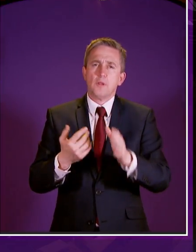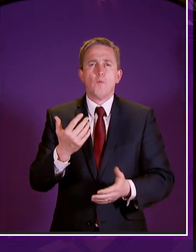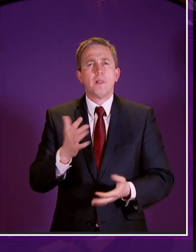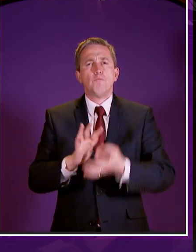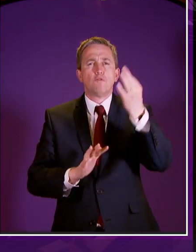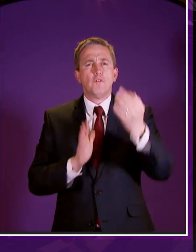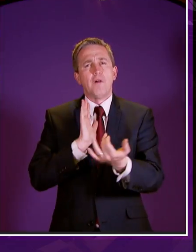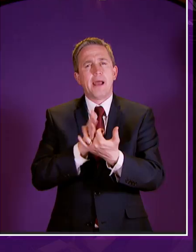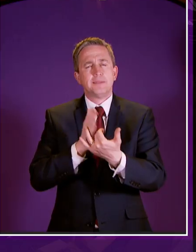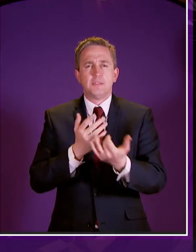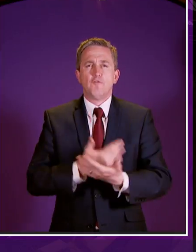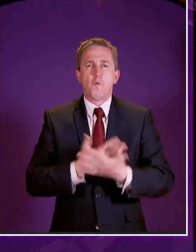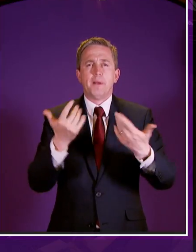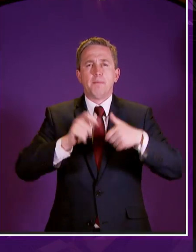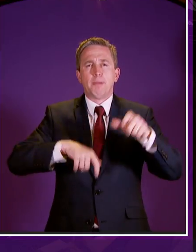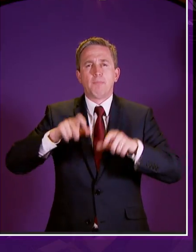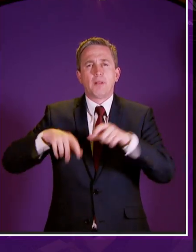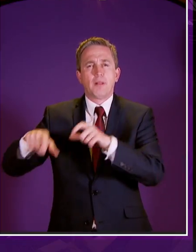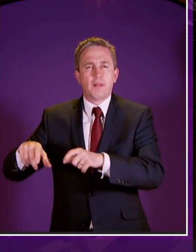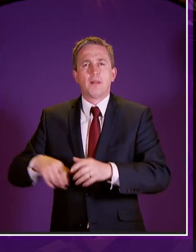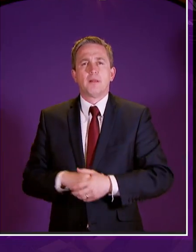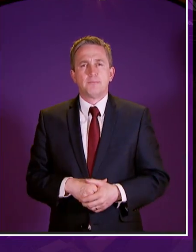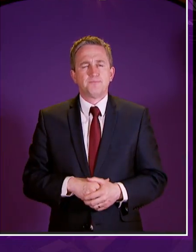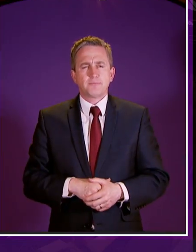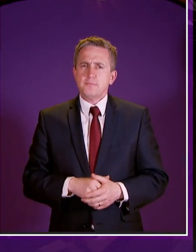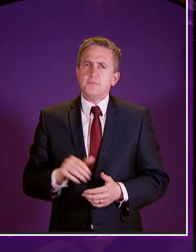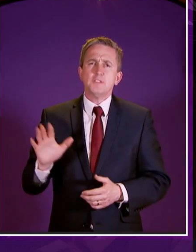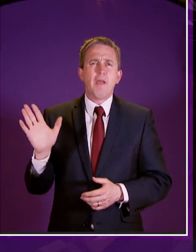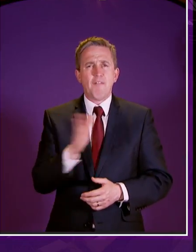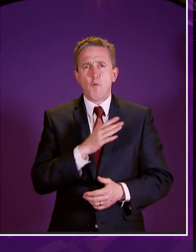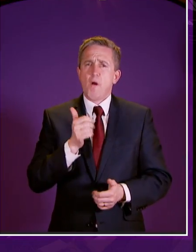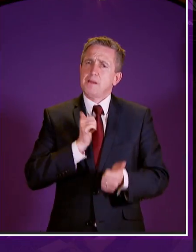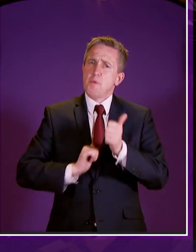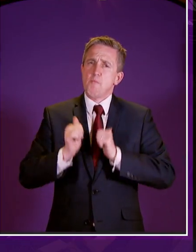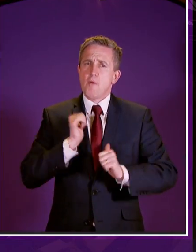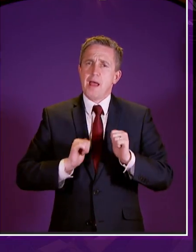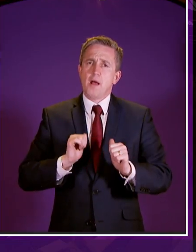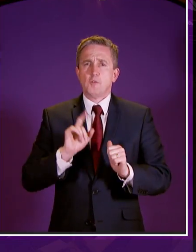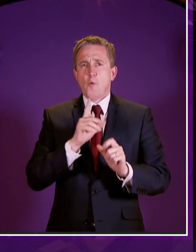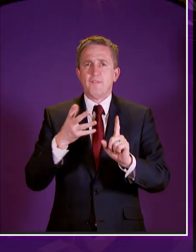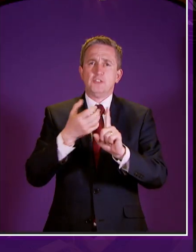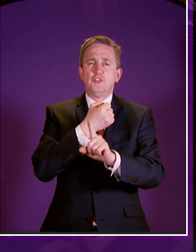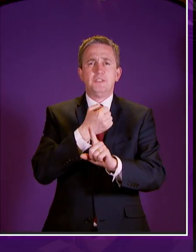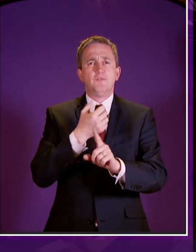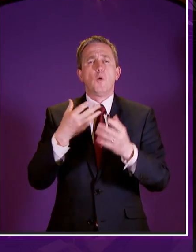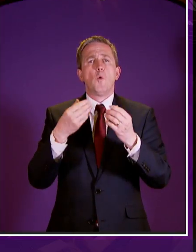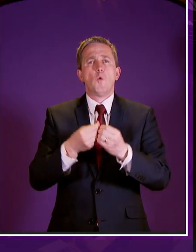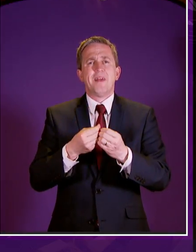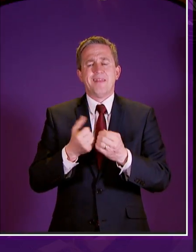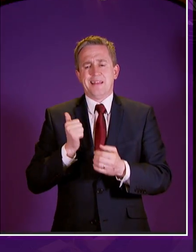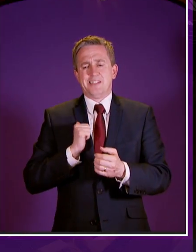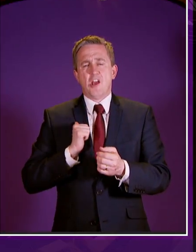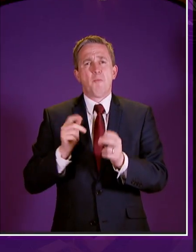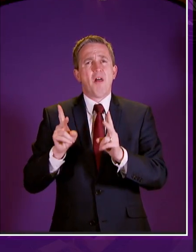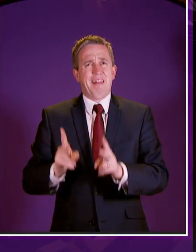to many people and i do think we can all generally be proud of what we have done around terminal illness a horrible